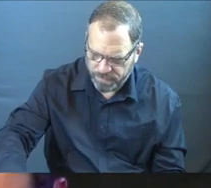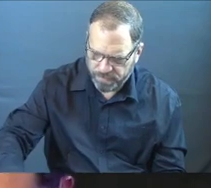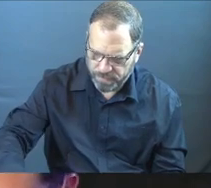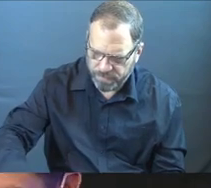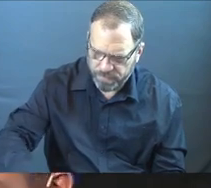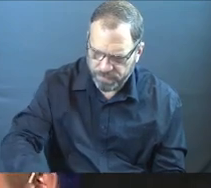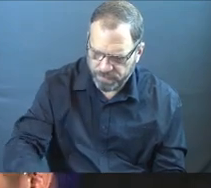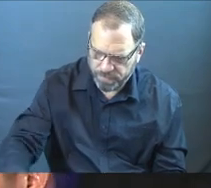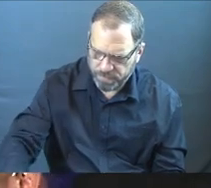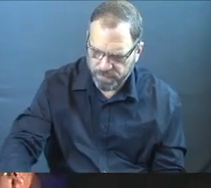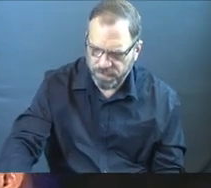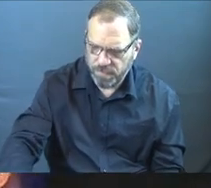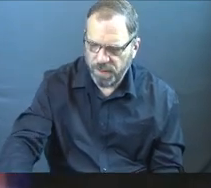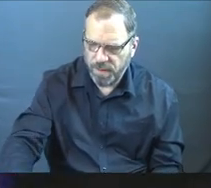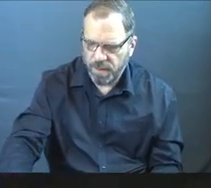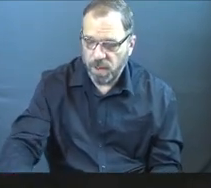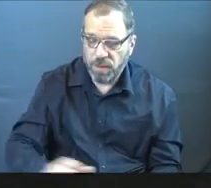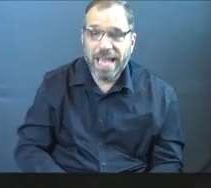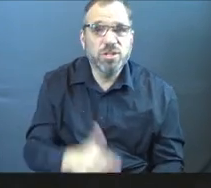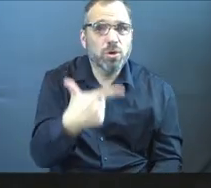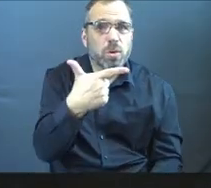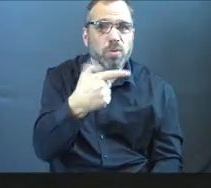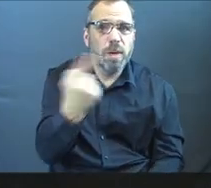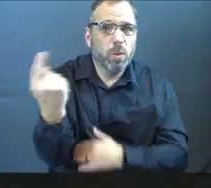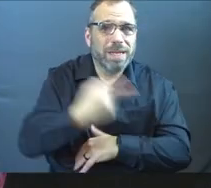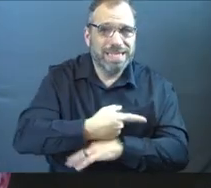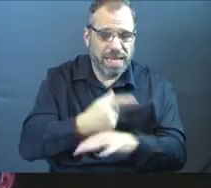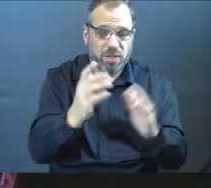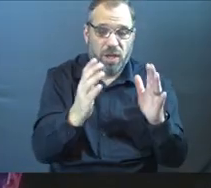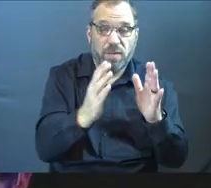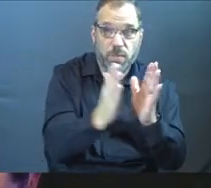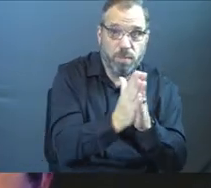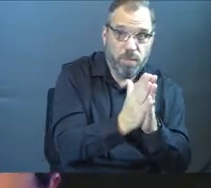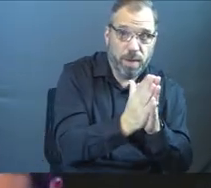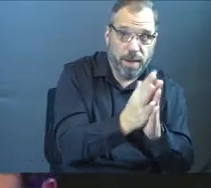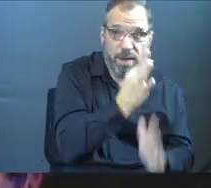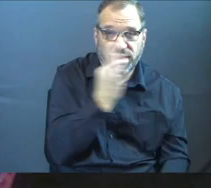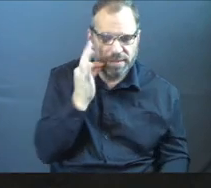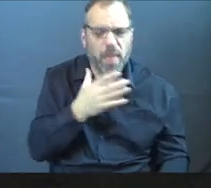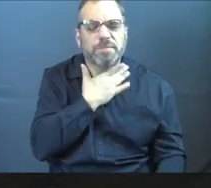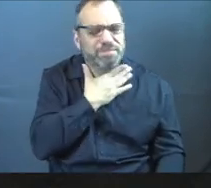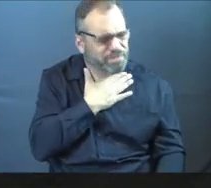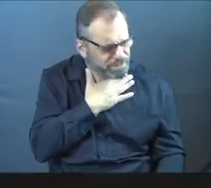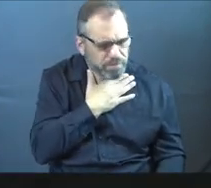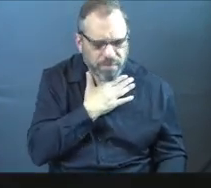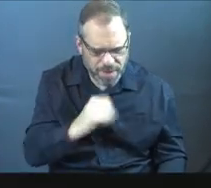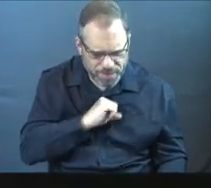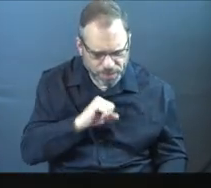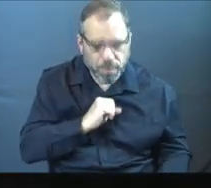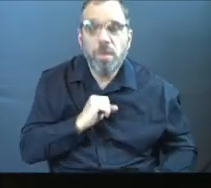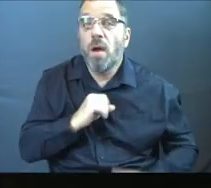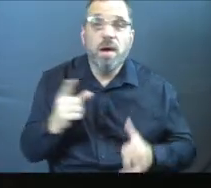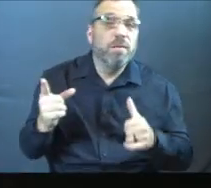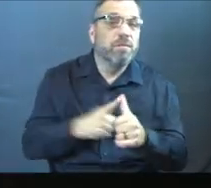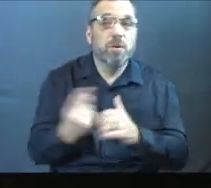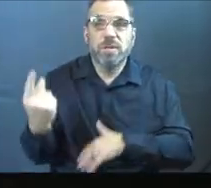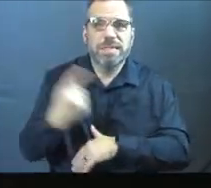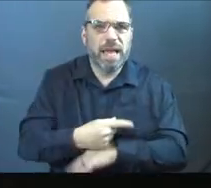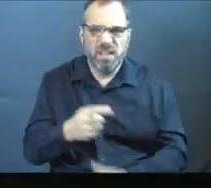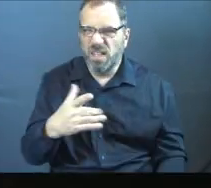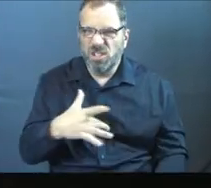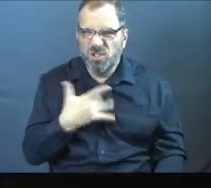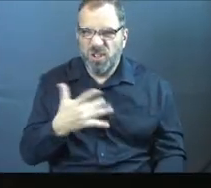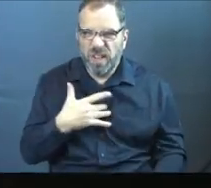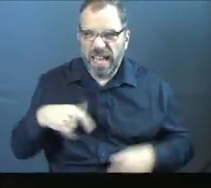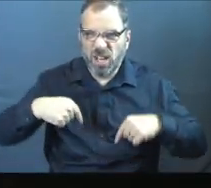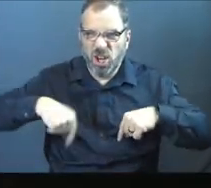We are jumping into 21 days of prayer and fast, excuse me, fasting, almost choked. Today, right now, it's the first day. Anybody feel a